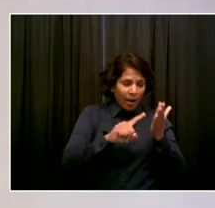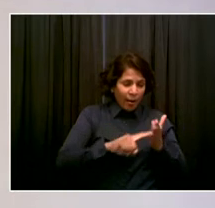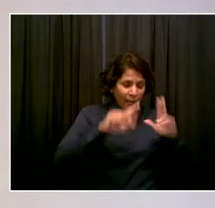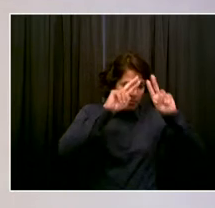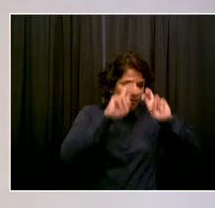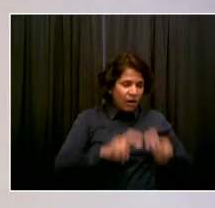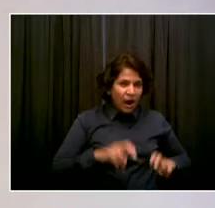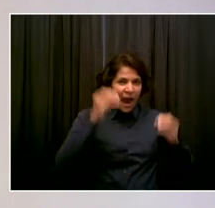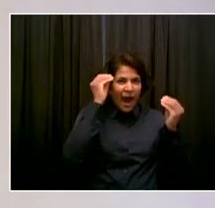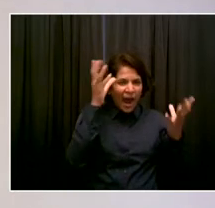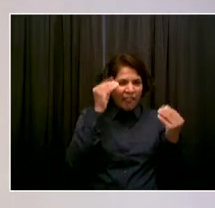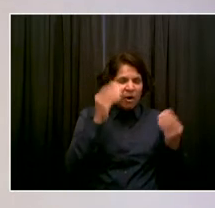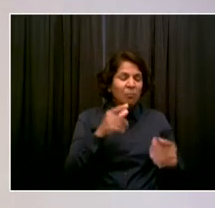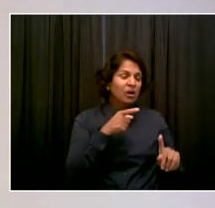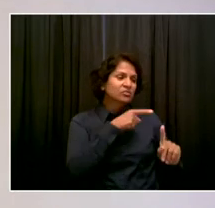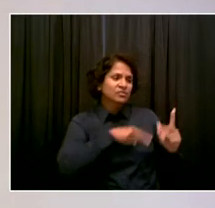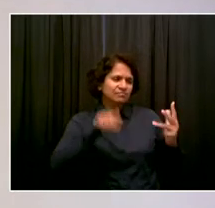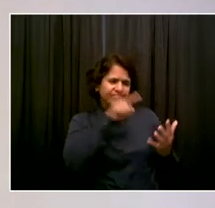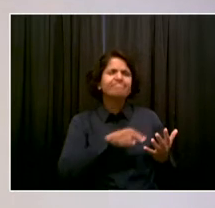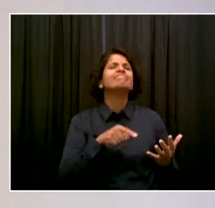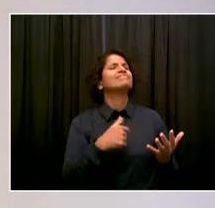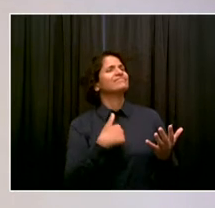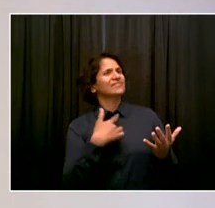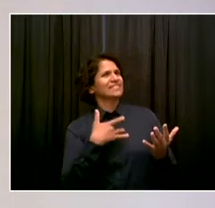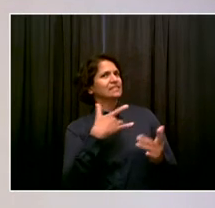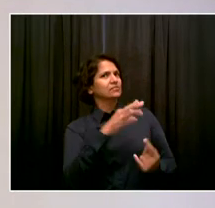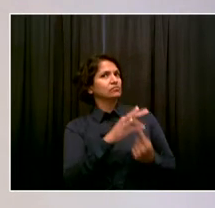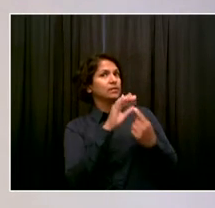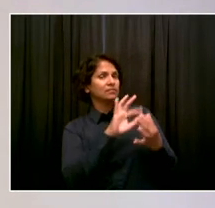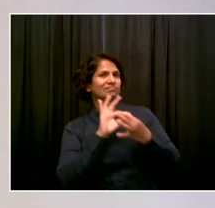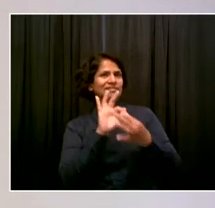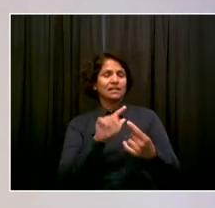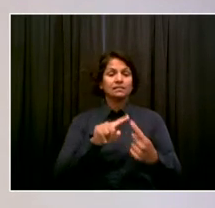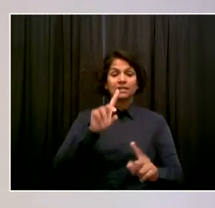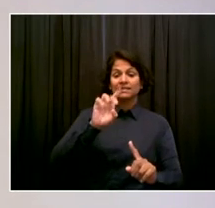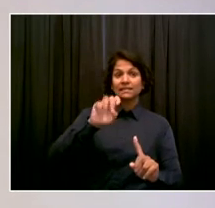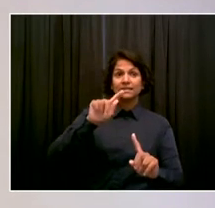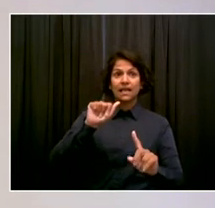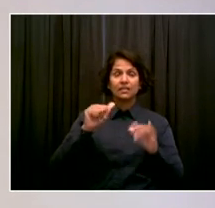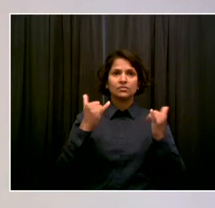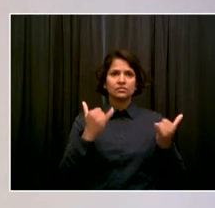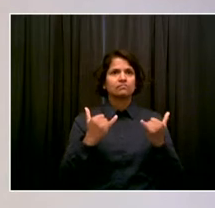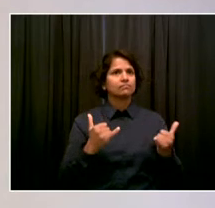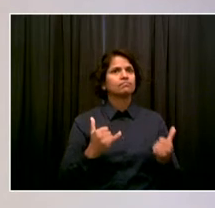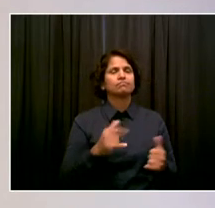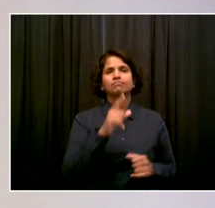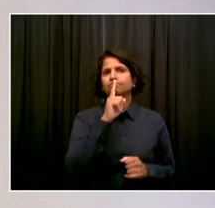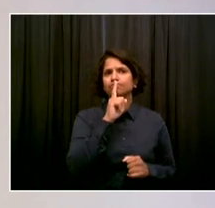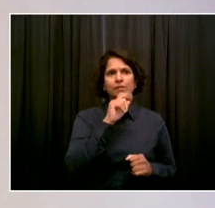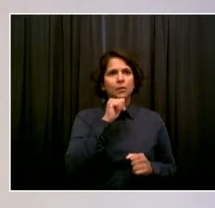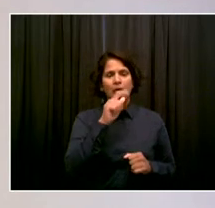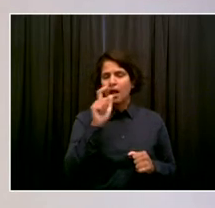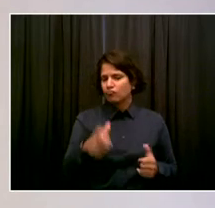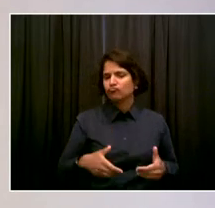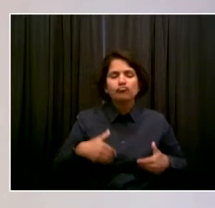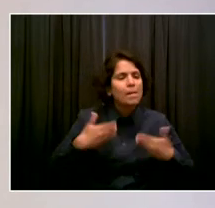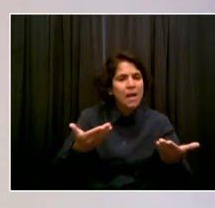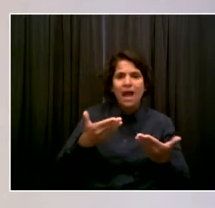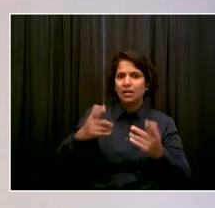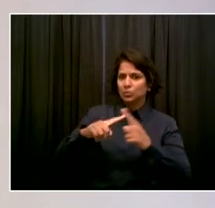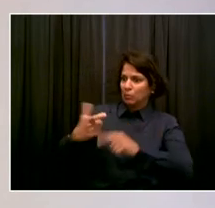variant. At this moment, we are not recommending booster shots for any individuals